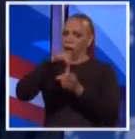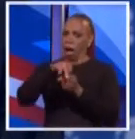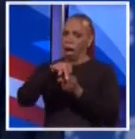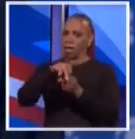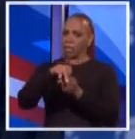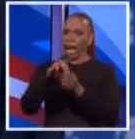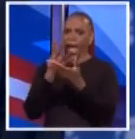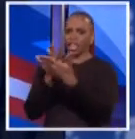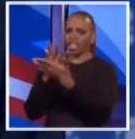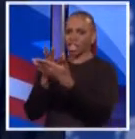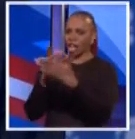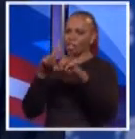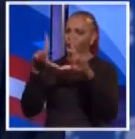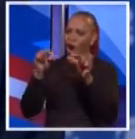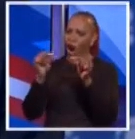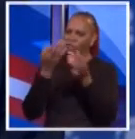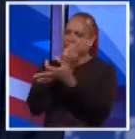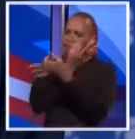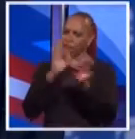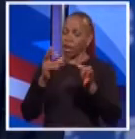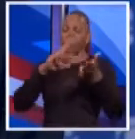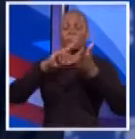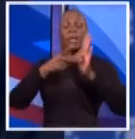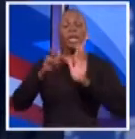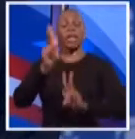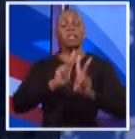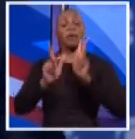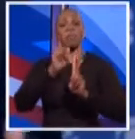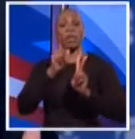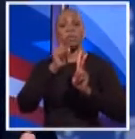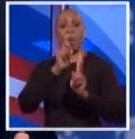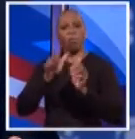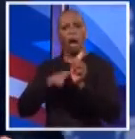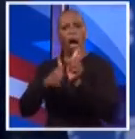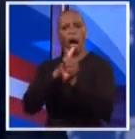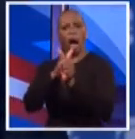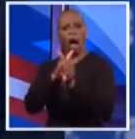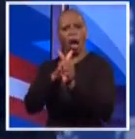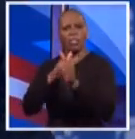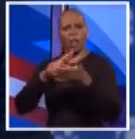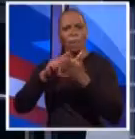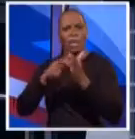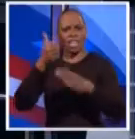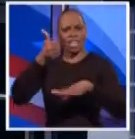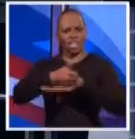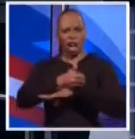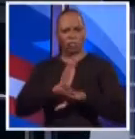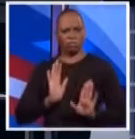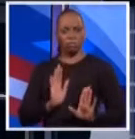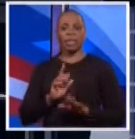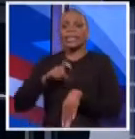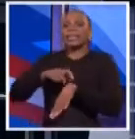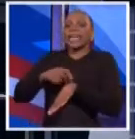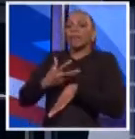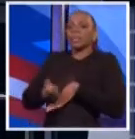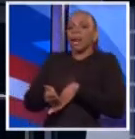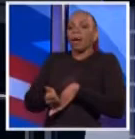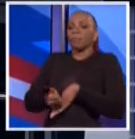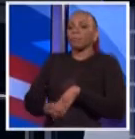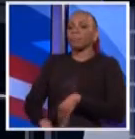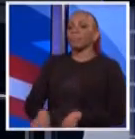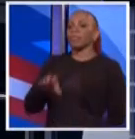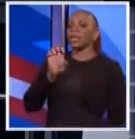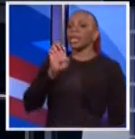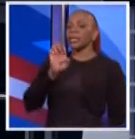get-out-of-jail card to all the people who come after him who said, well, he got away with it. Why can't I? Time is up. Mr. Spitzer, would you like to rebut